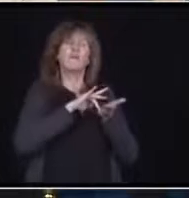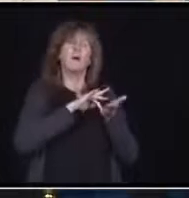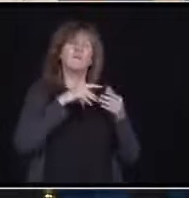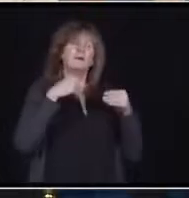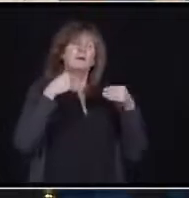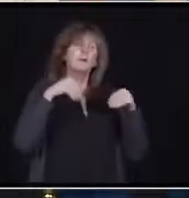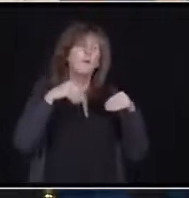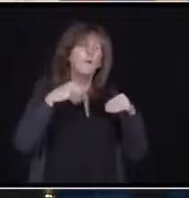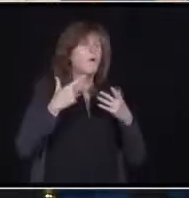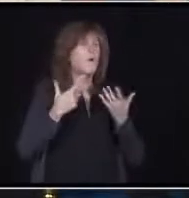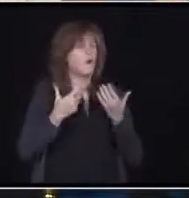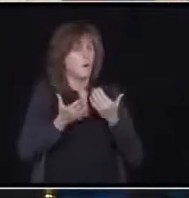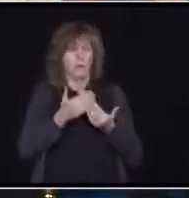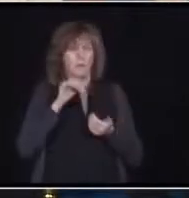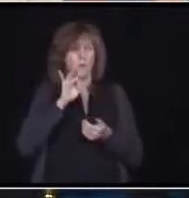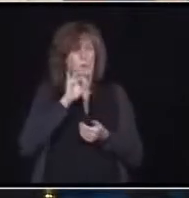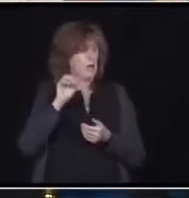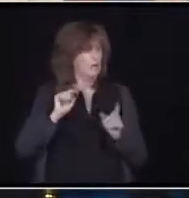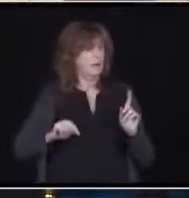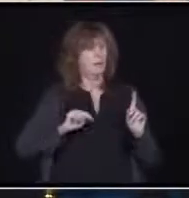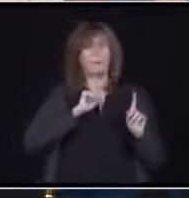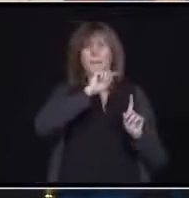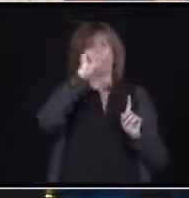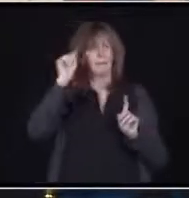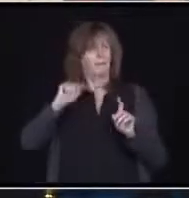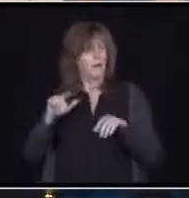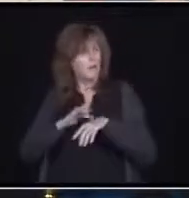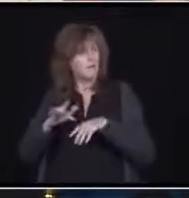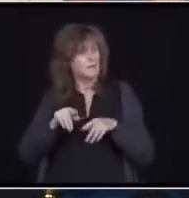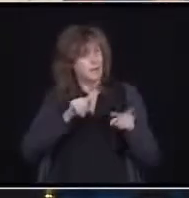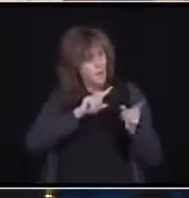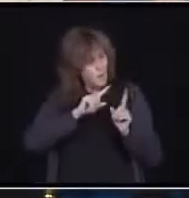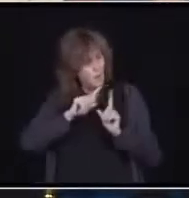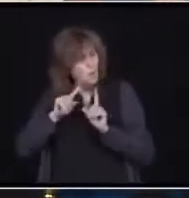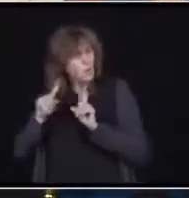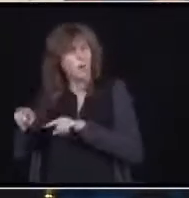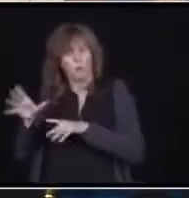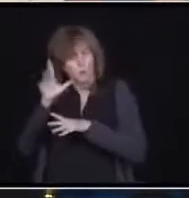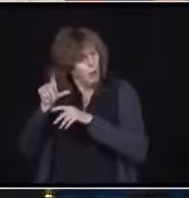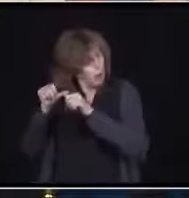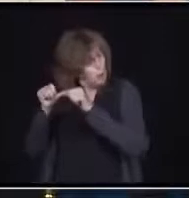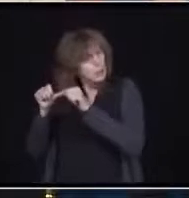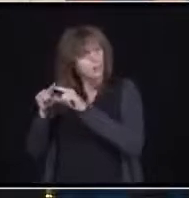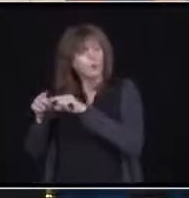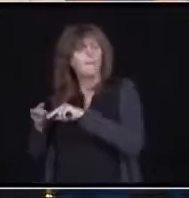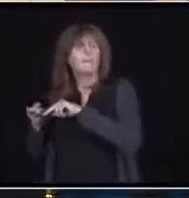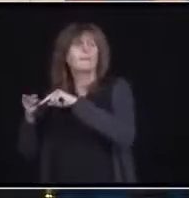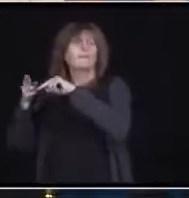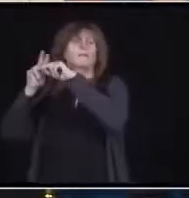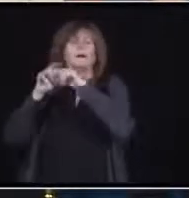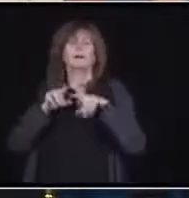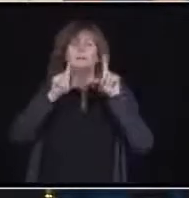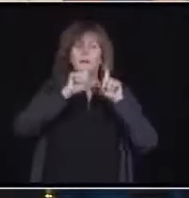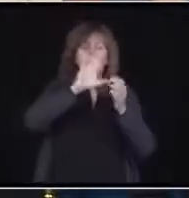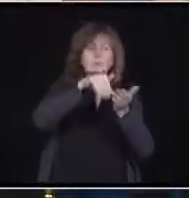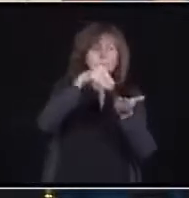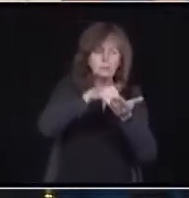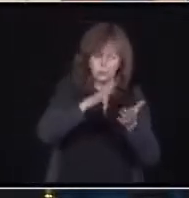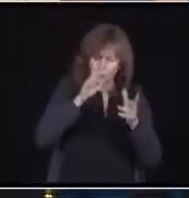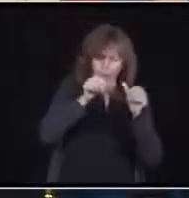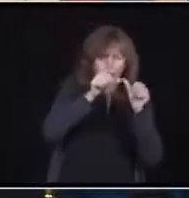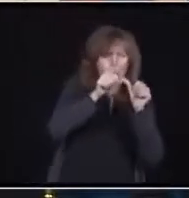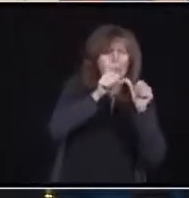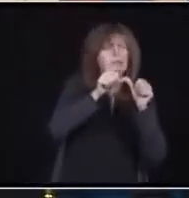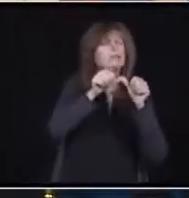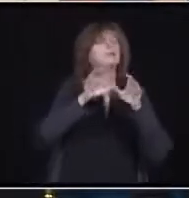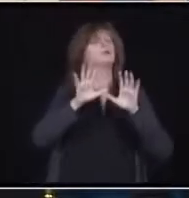continue building on that. 155 assessment centres. But the key to this whole issue, I always go to root cause,